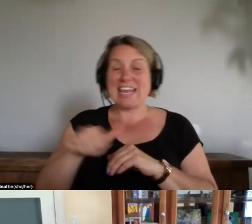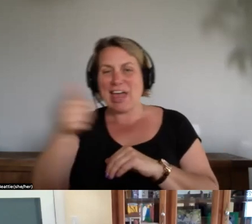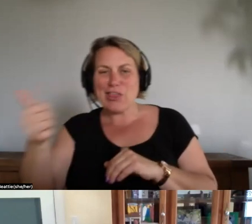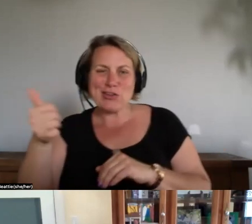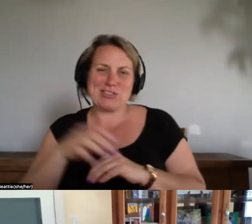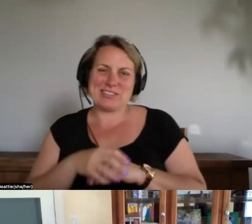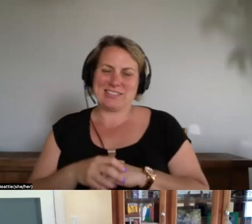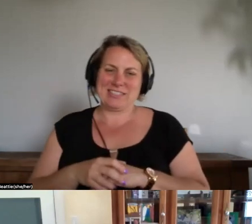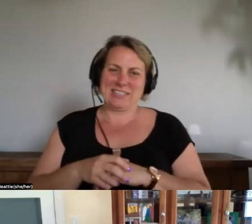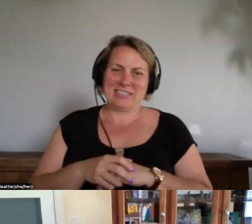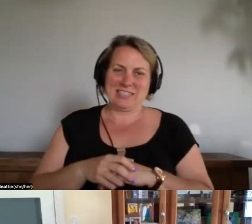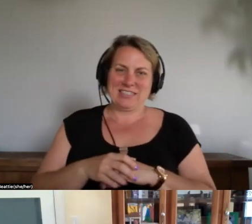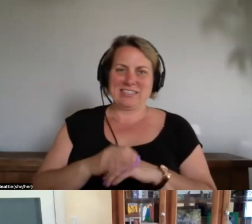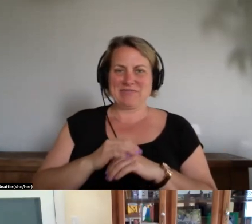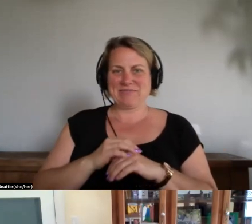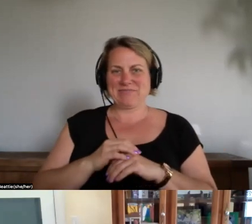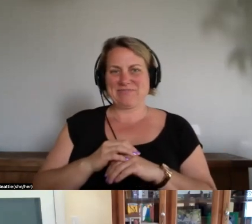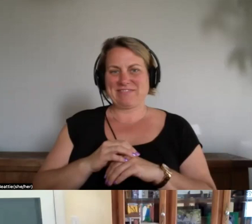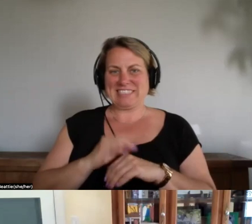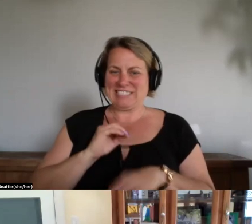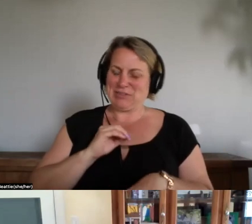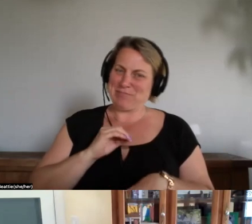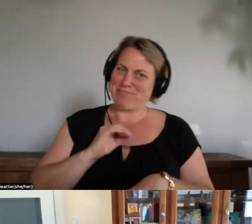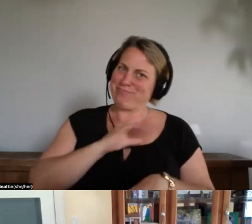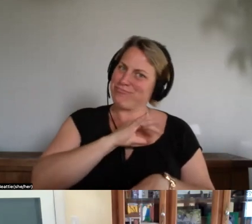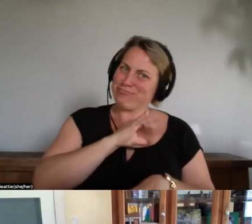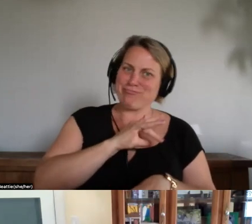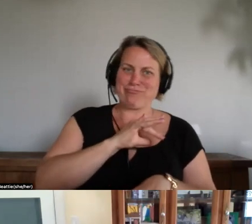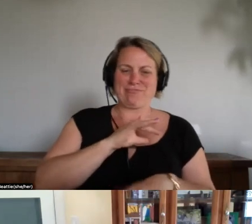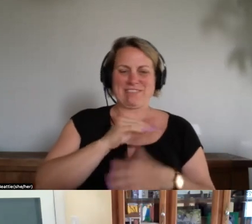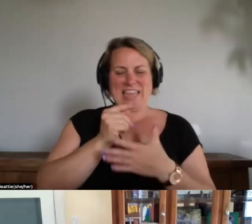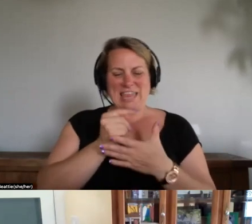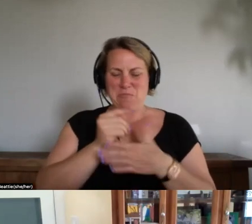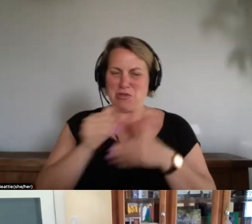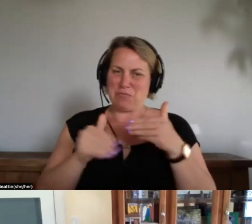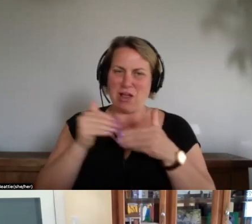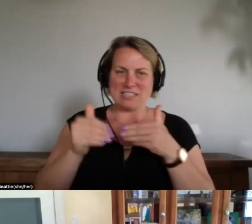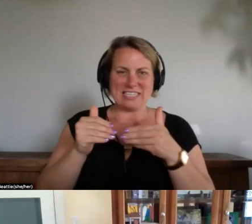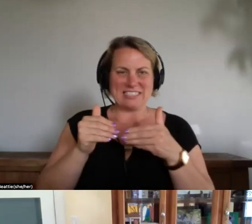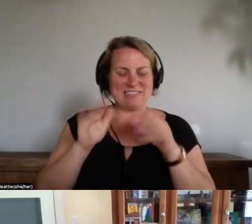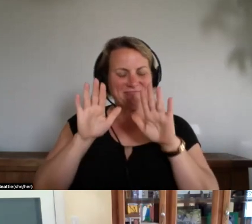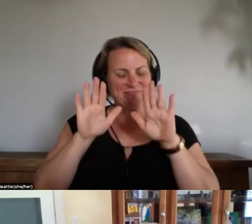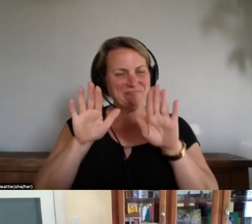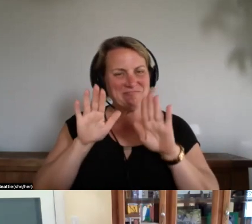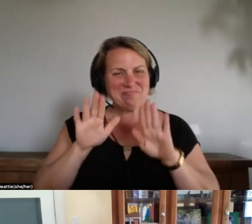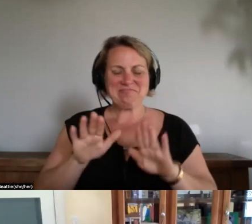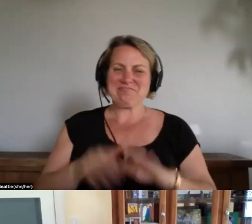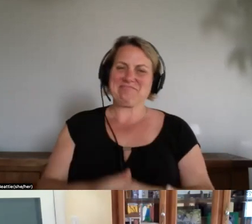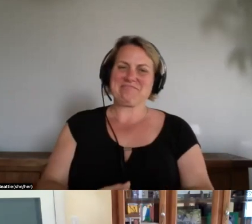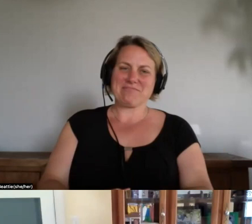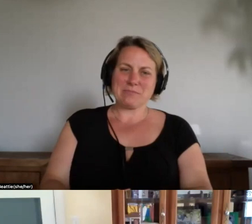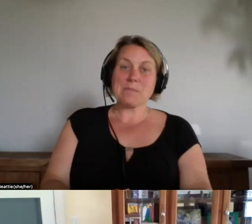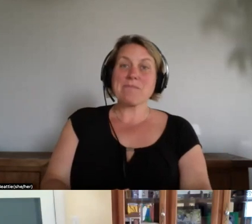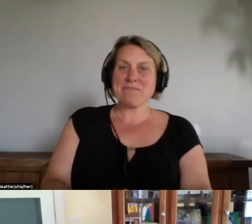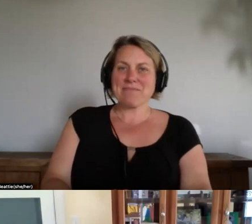so it's really a thorough therapeutic process yeah so sorry